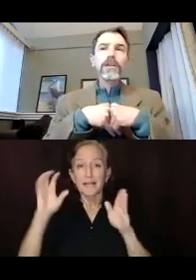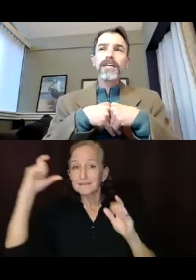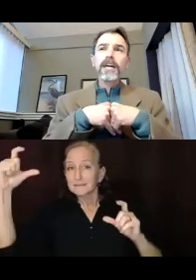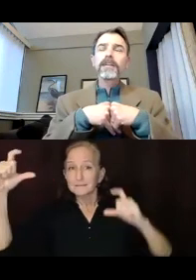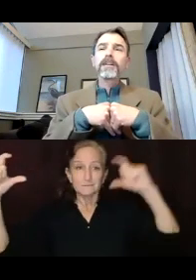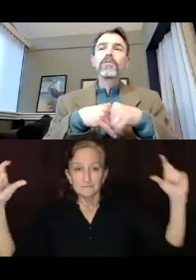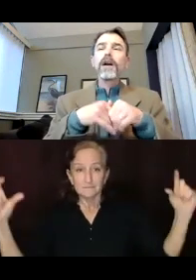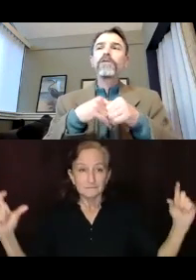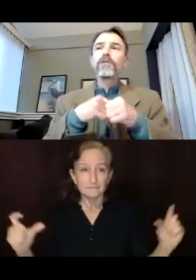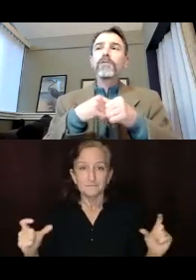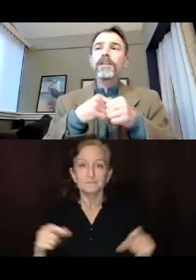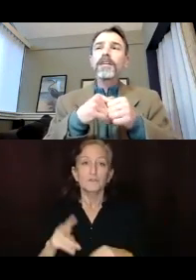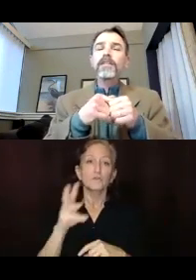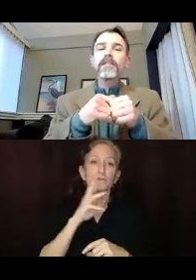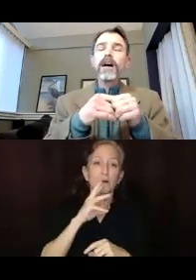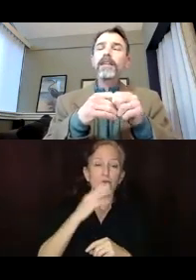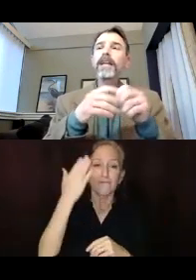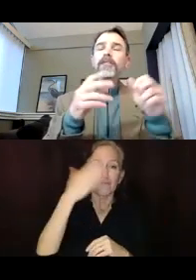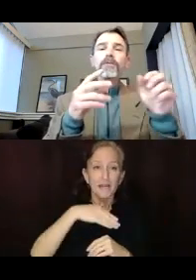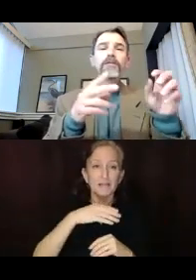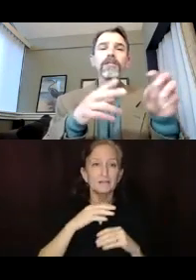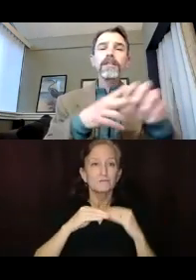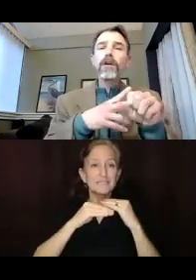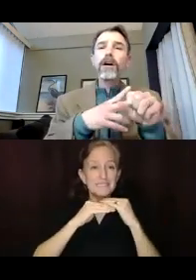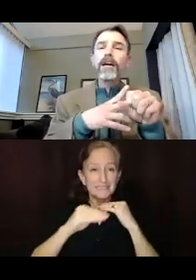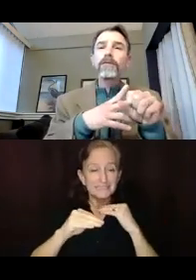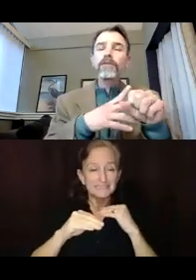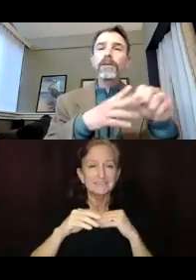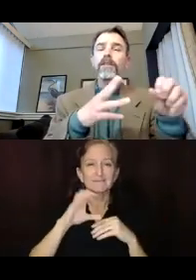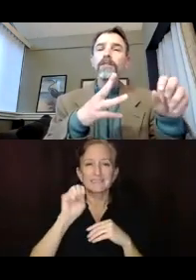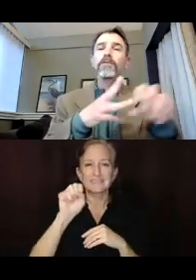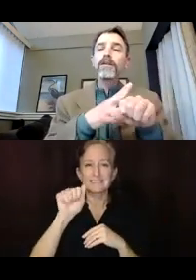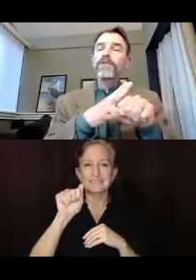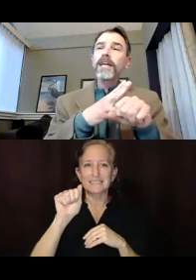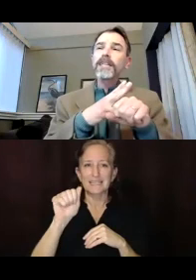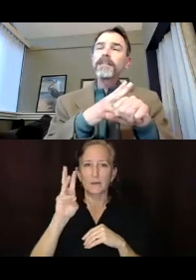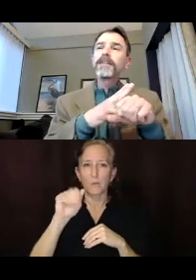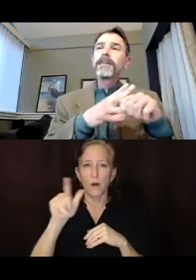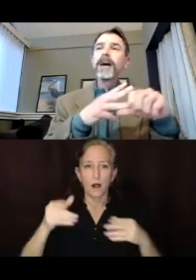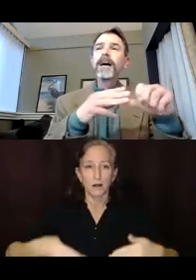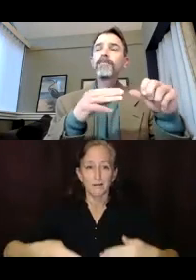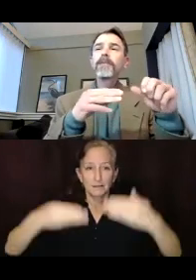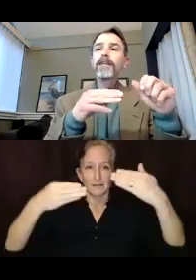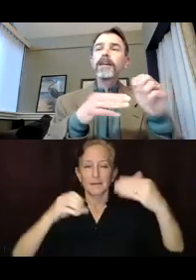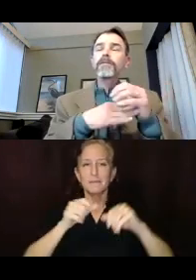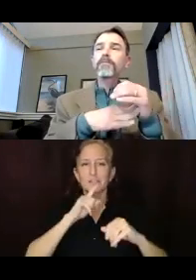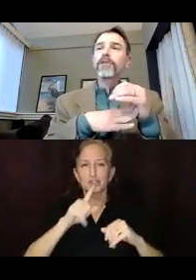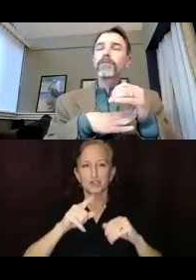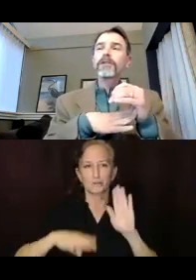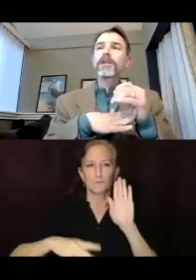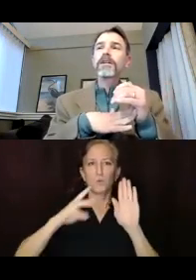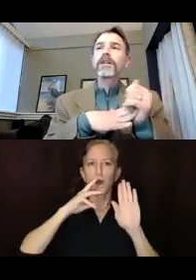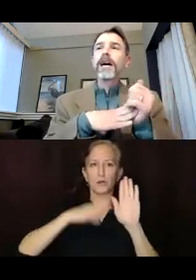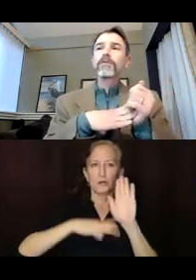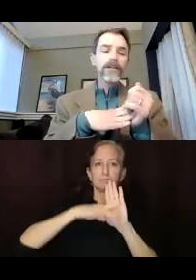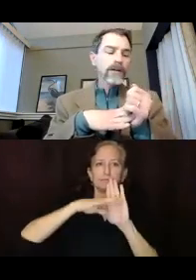we're working on, you know, waterfront resilience. A lot of that's around the seawall effort, but it's also around flooding. Um, and the, the port's